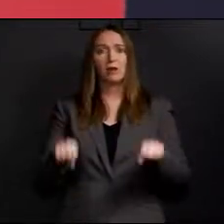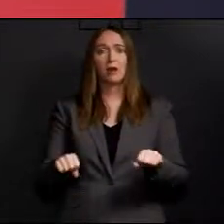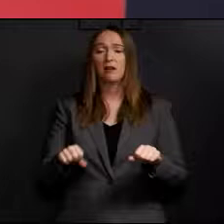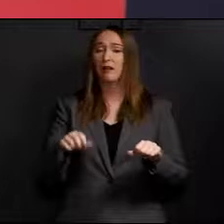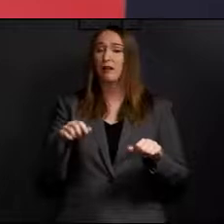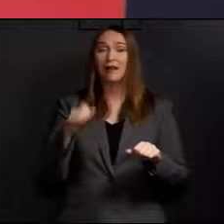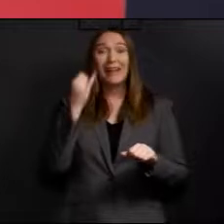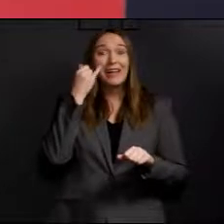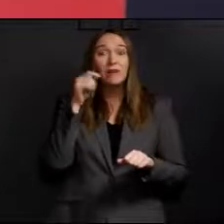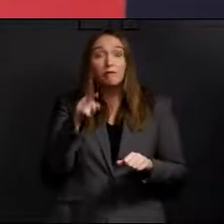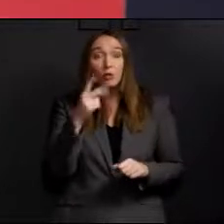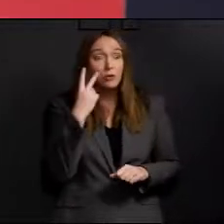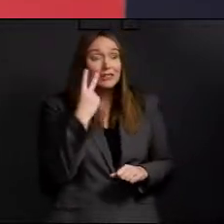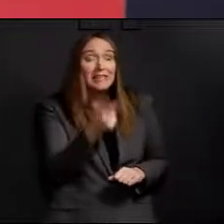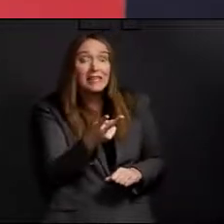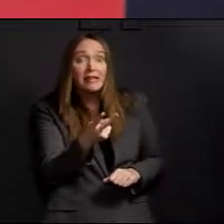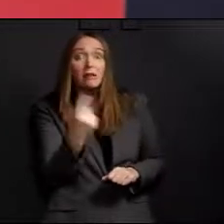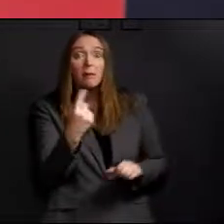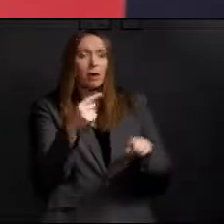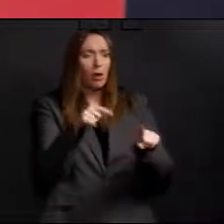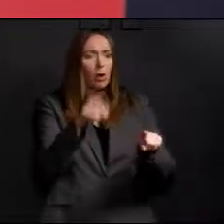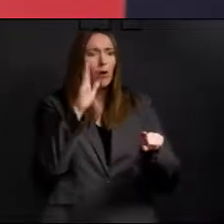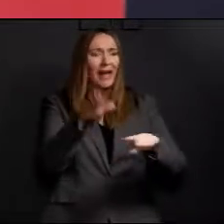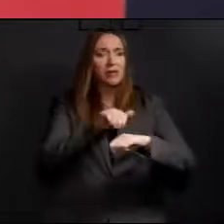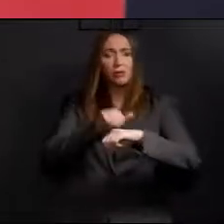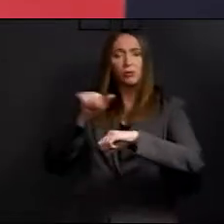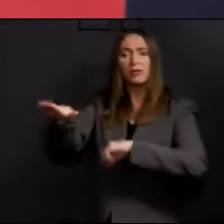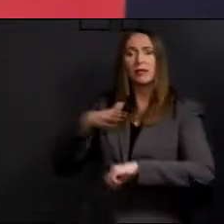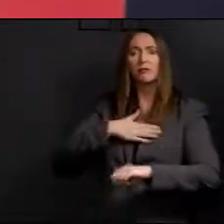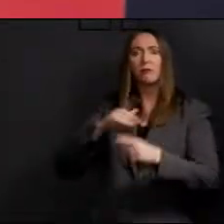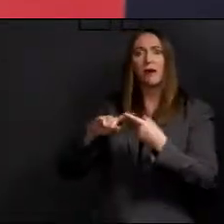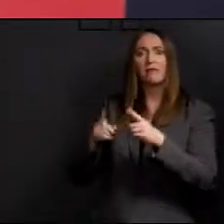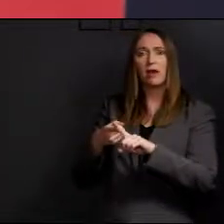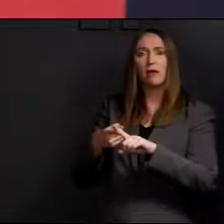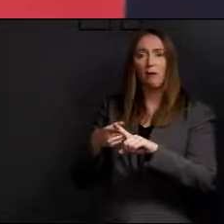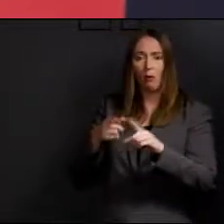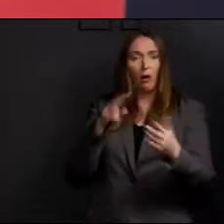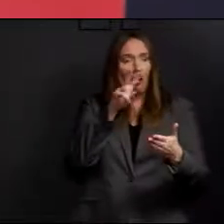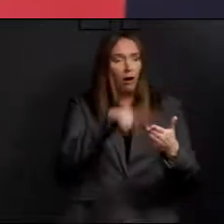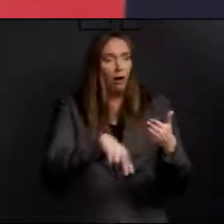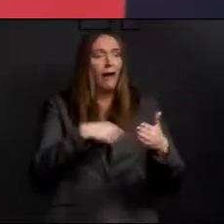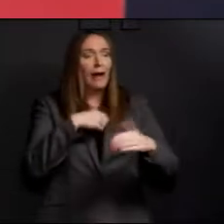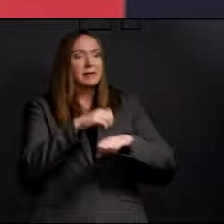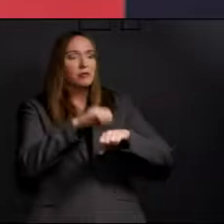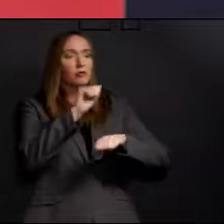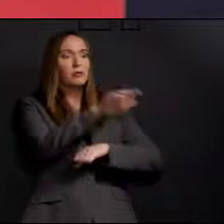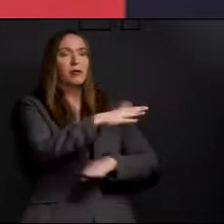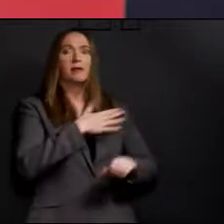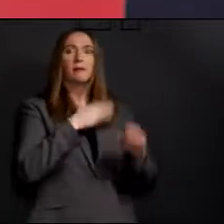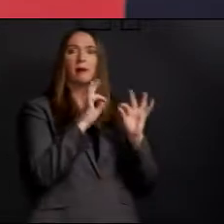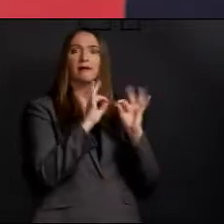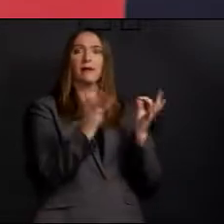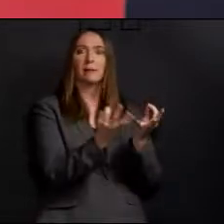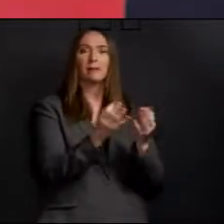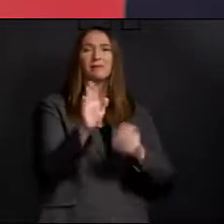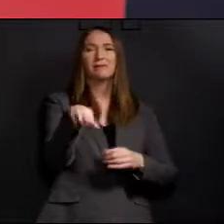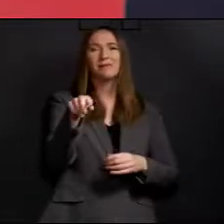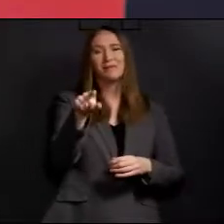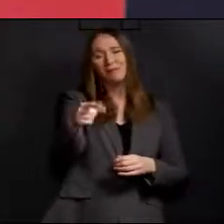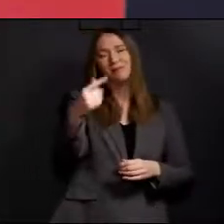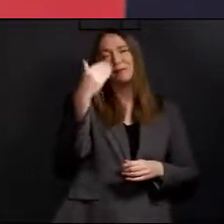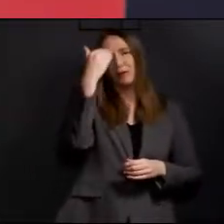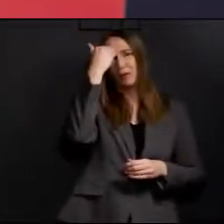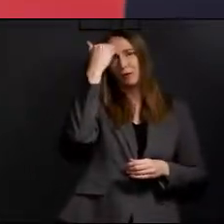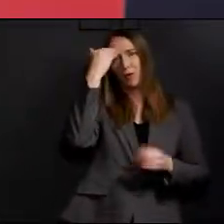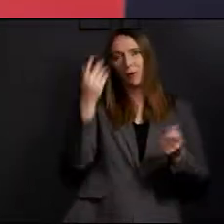that information with the people you know and the people you love. And I know you've probably heard about people gathering in District 5 over the weekend.